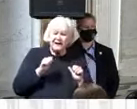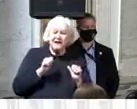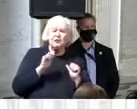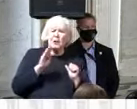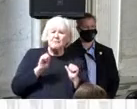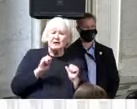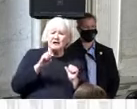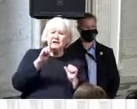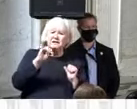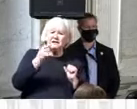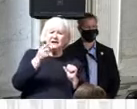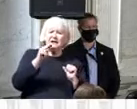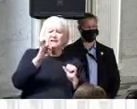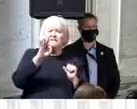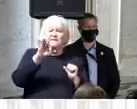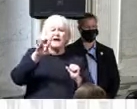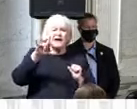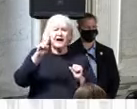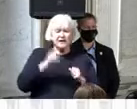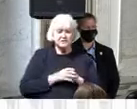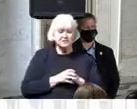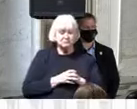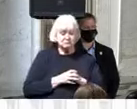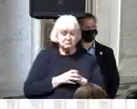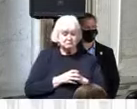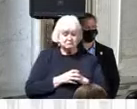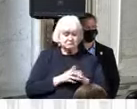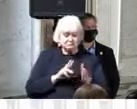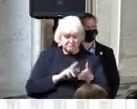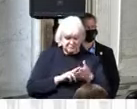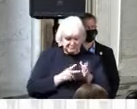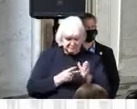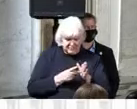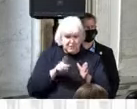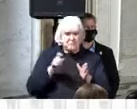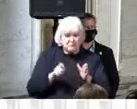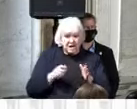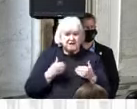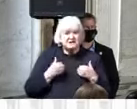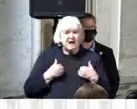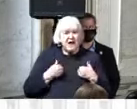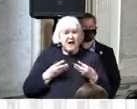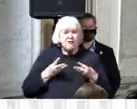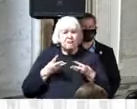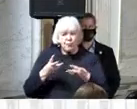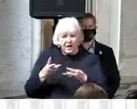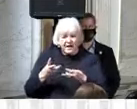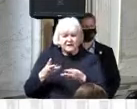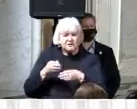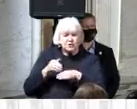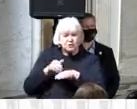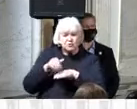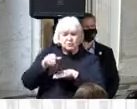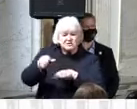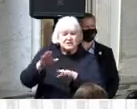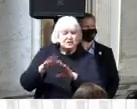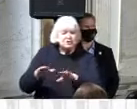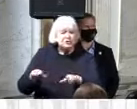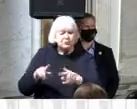affordable and accessible options to send their children to high quality child care